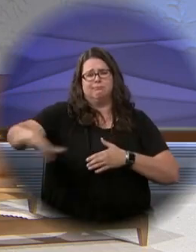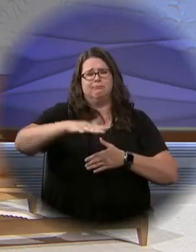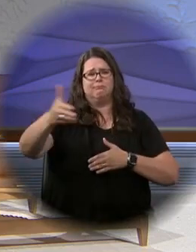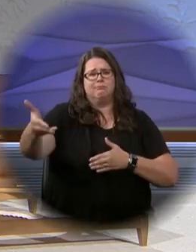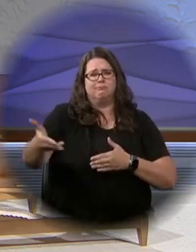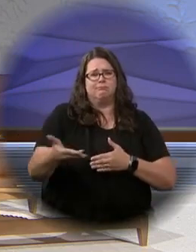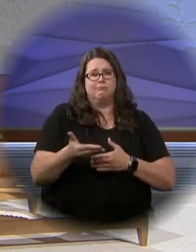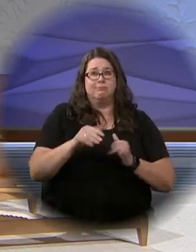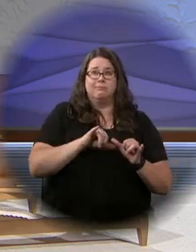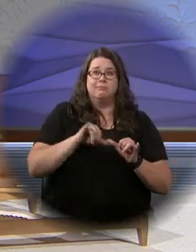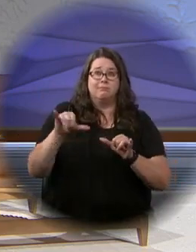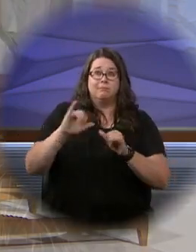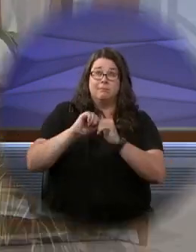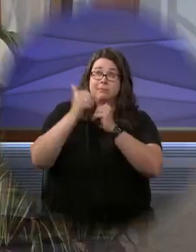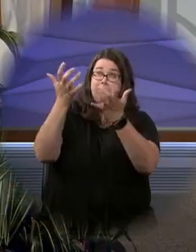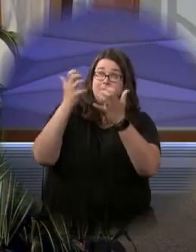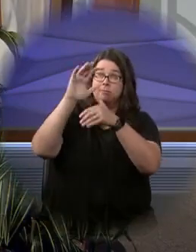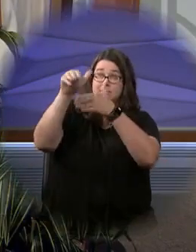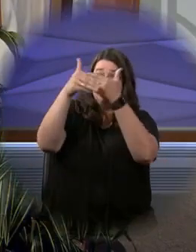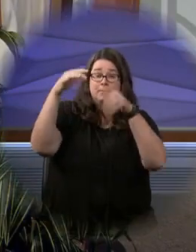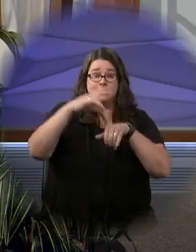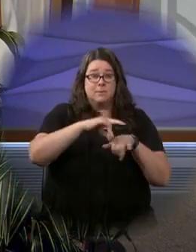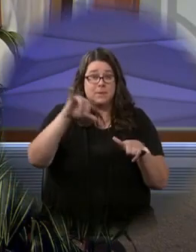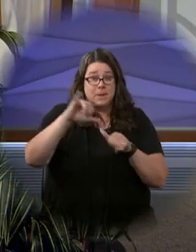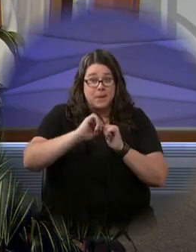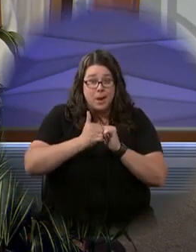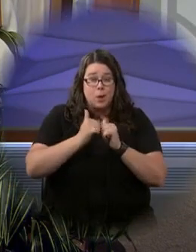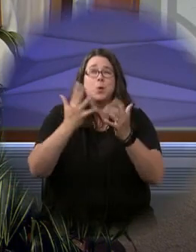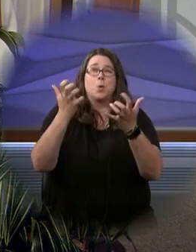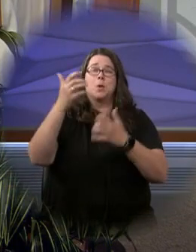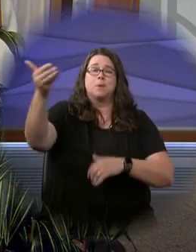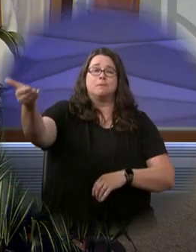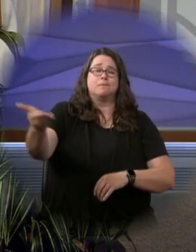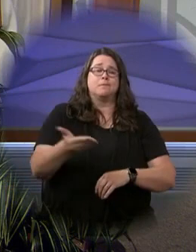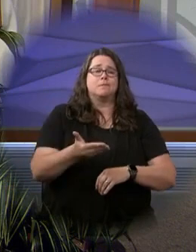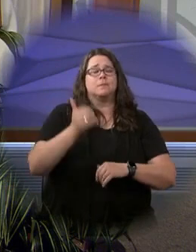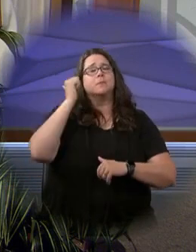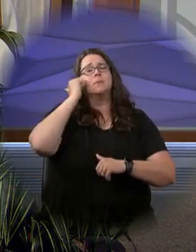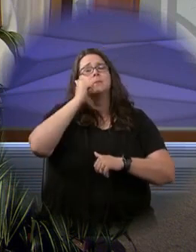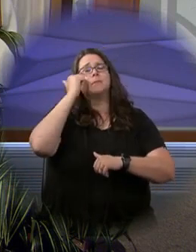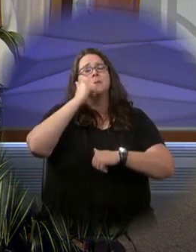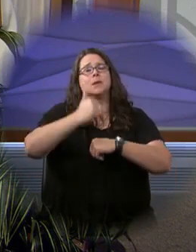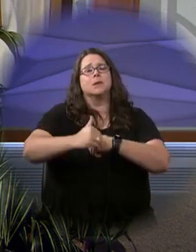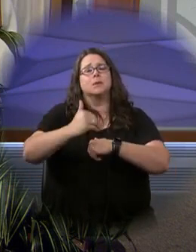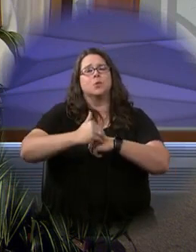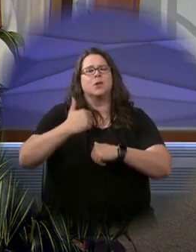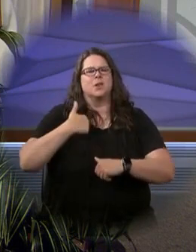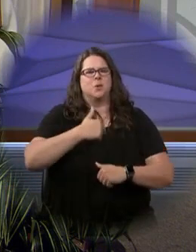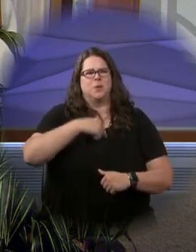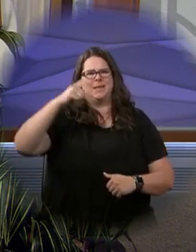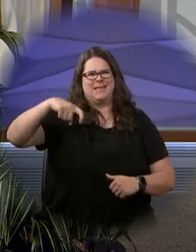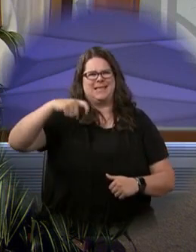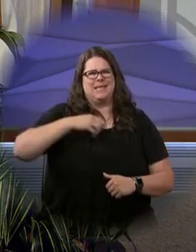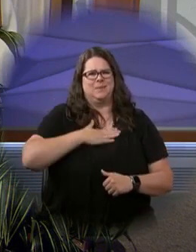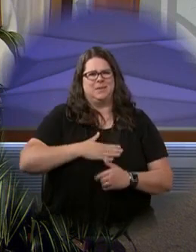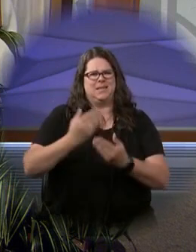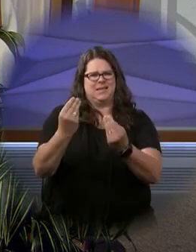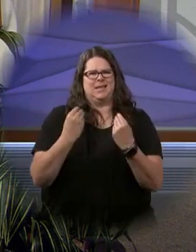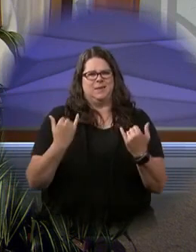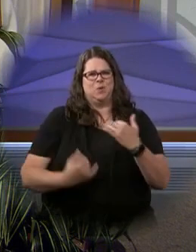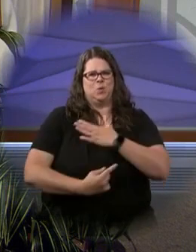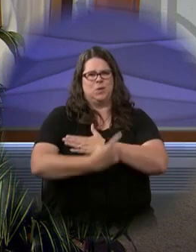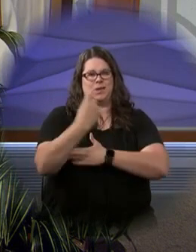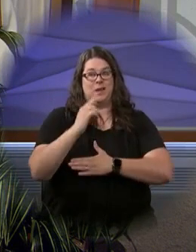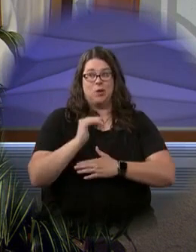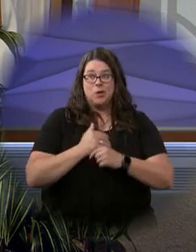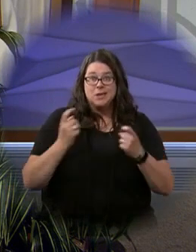thy name. Thy kingdom come, thy will be done, on earth as it is in heaven. Give us this day our daily bread,